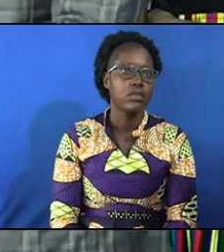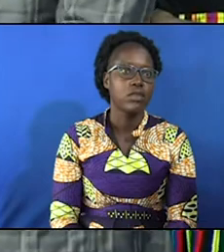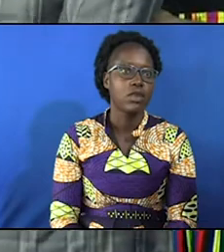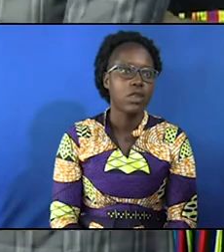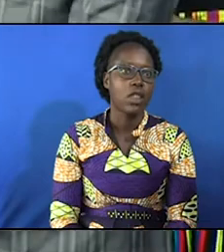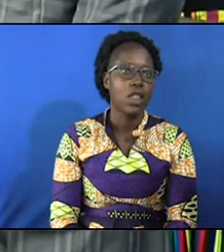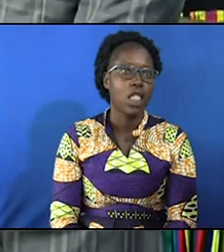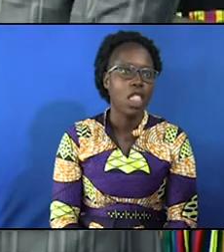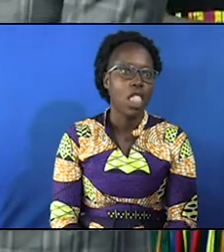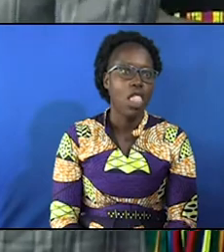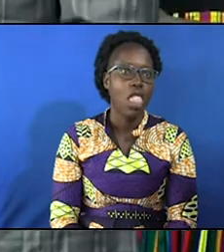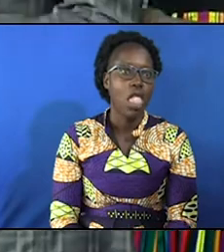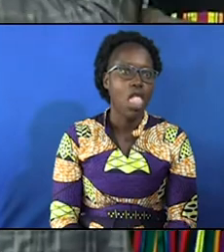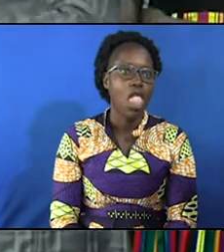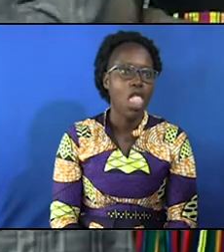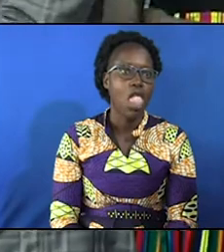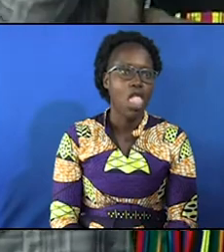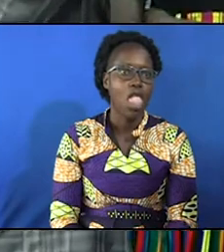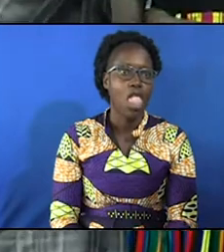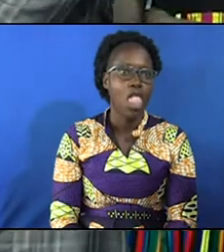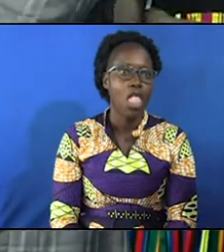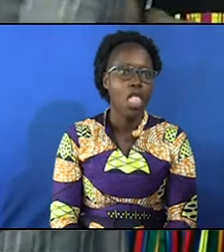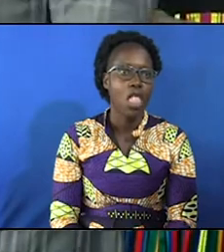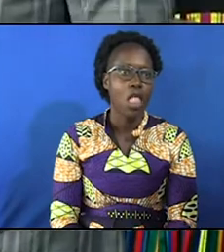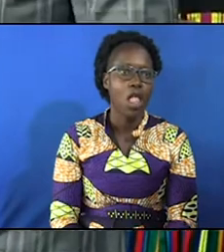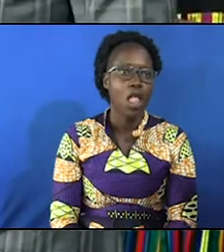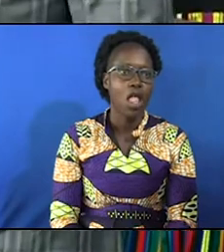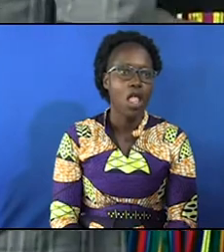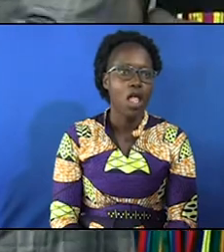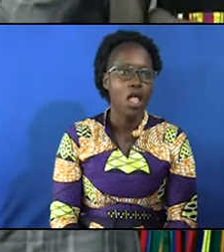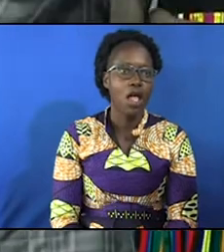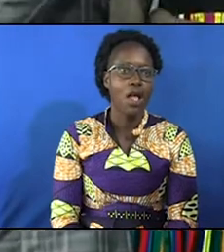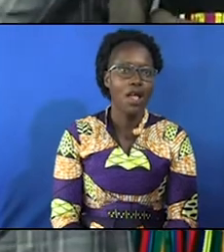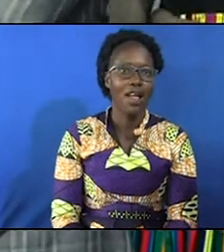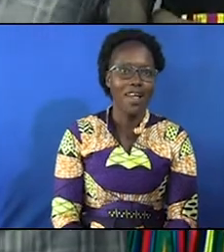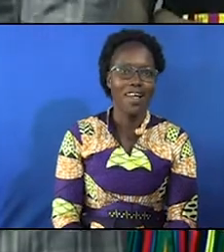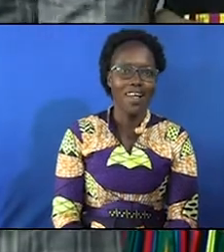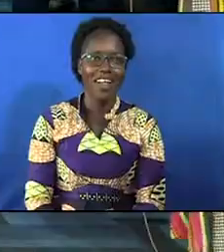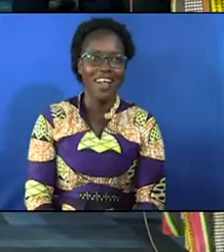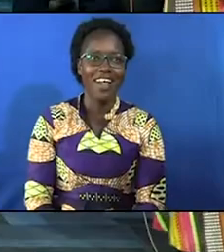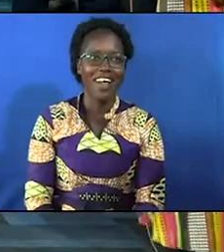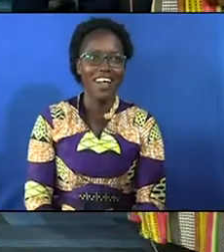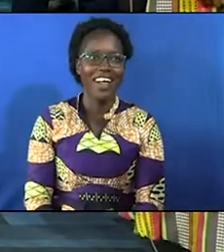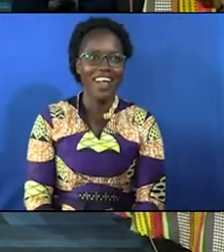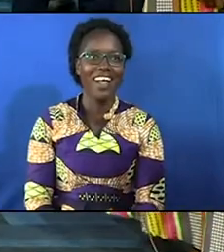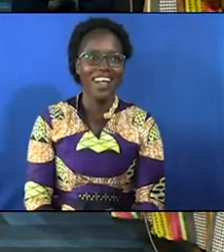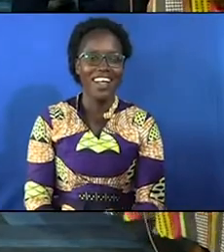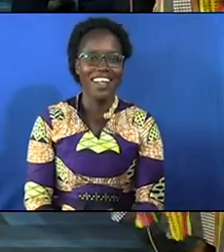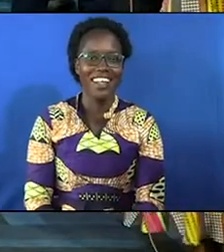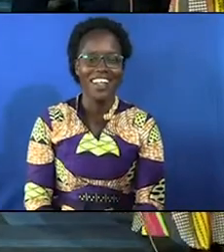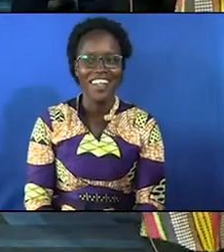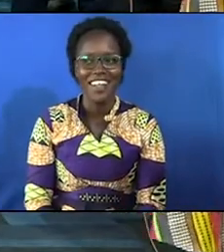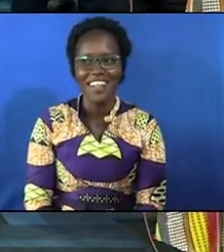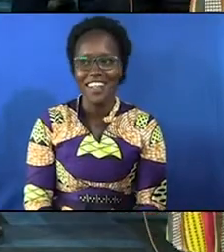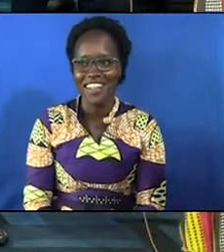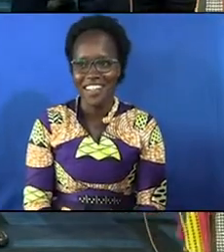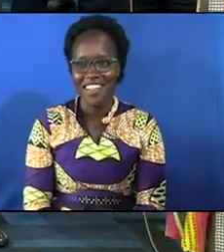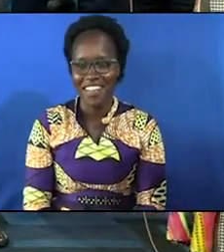we are in a church and not everyone wants to go to heaven amen yes amen the lord blessing